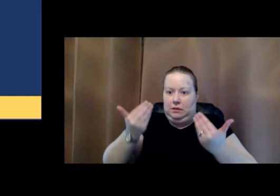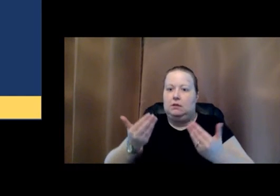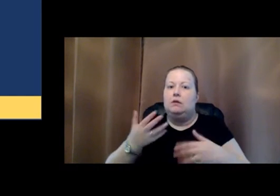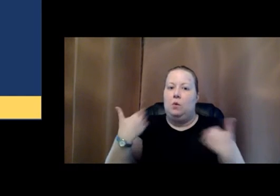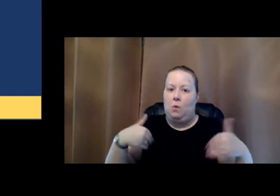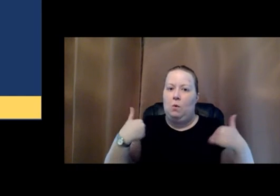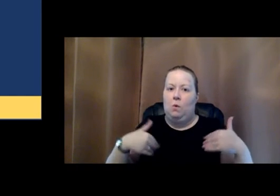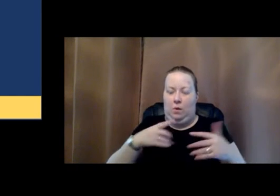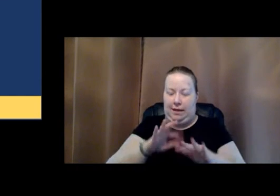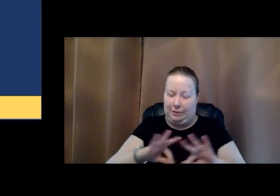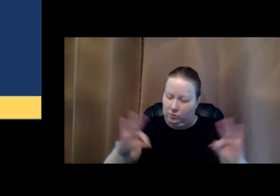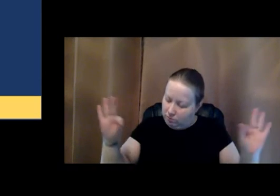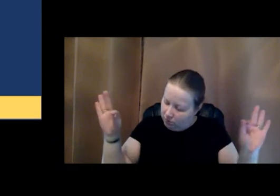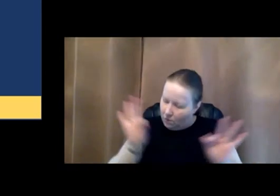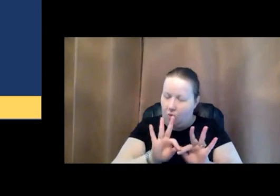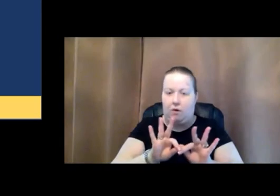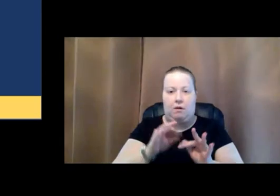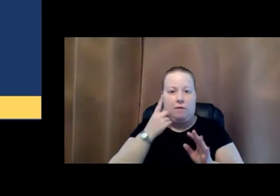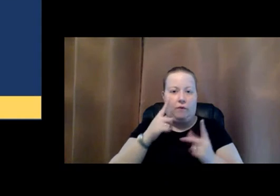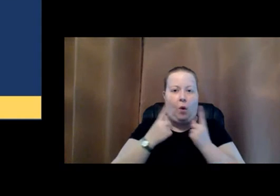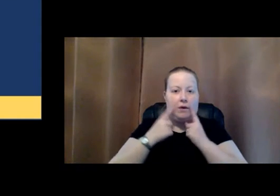important for the success of the project.